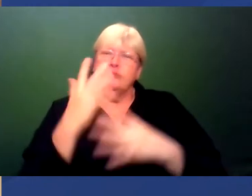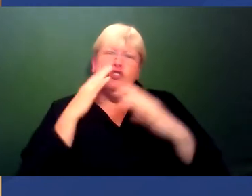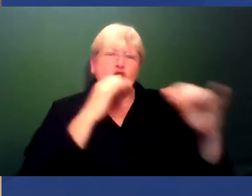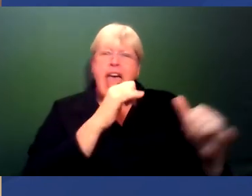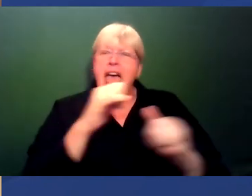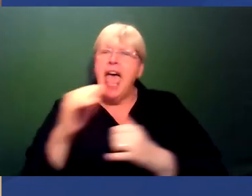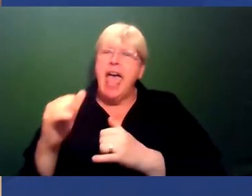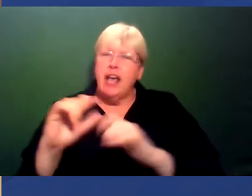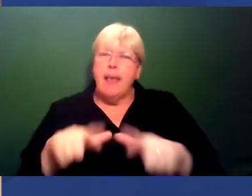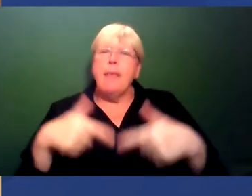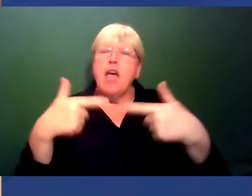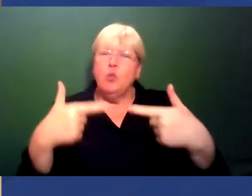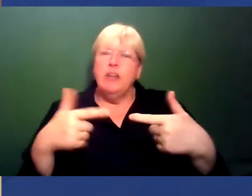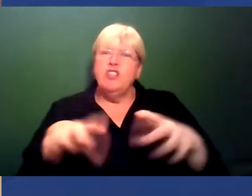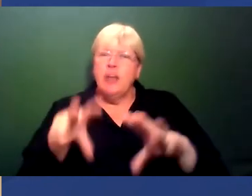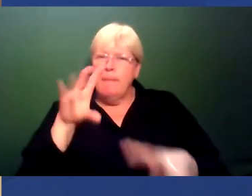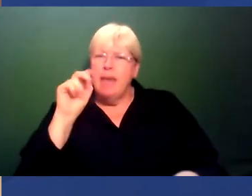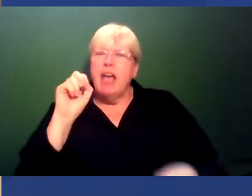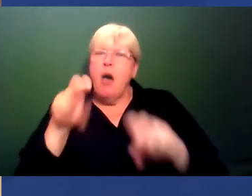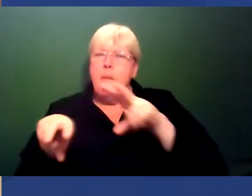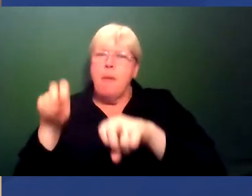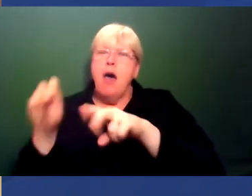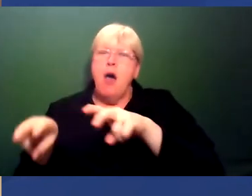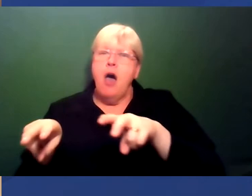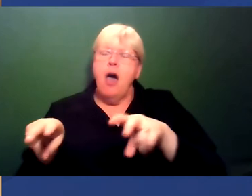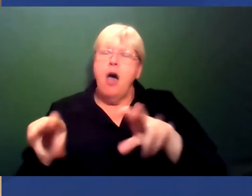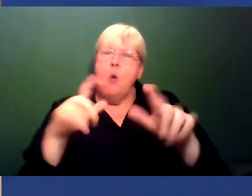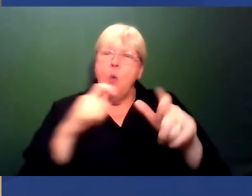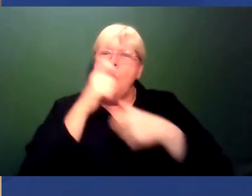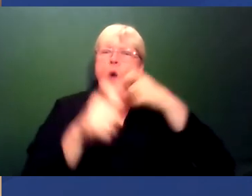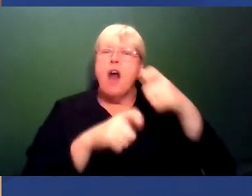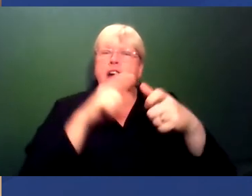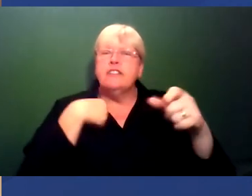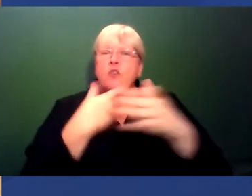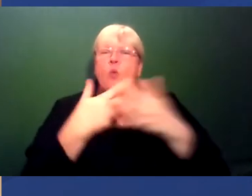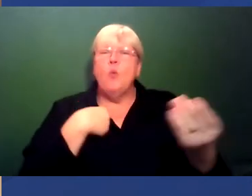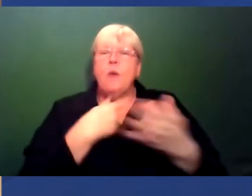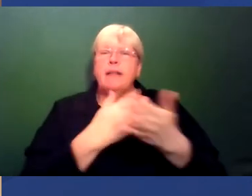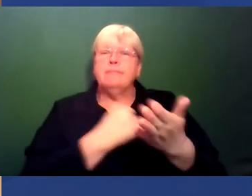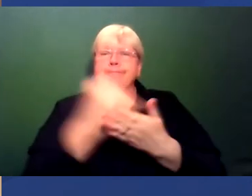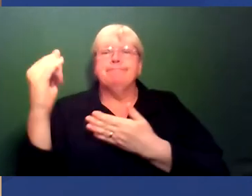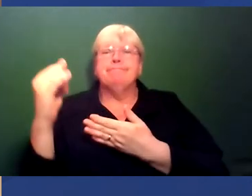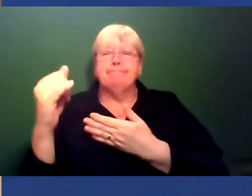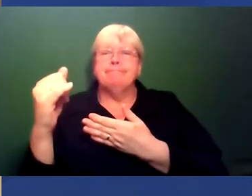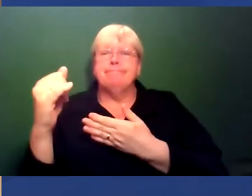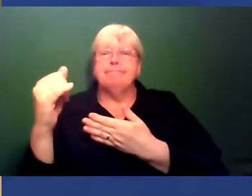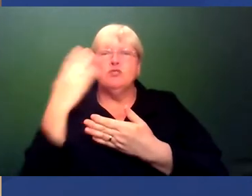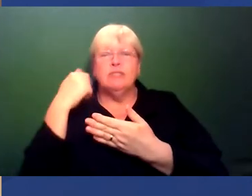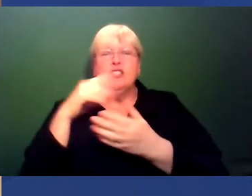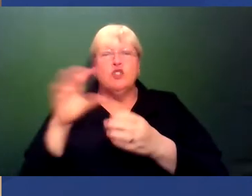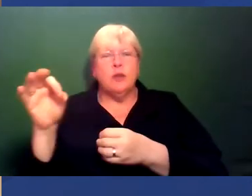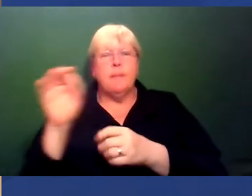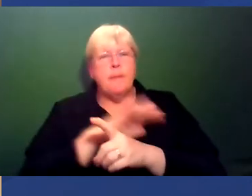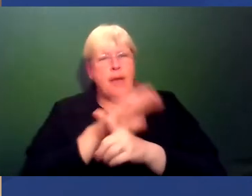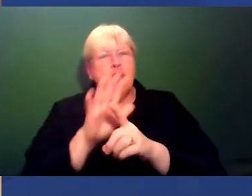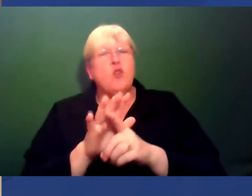they will also pick up words which can actually, you know, put off certain racial and ethnic minorities, as well. you need to check